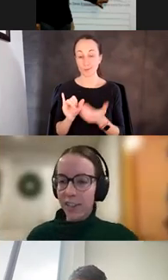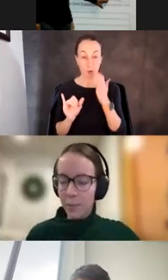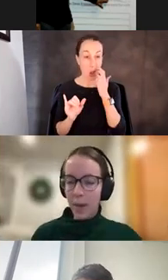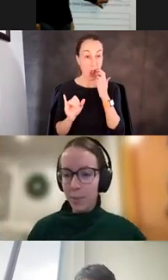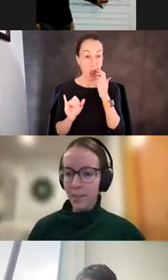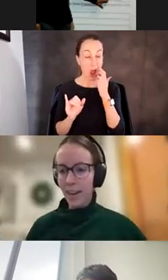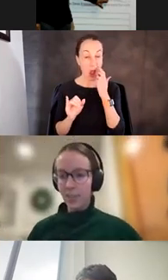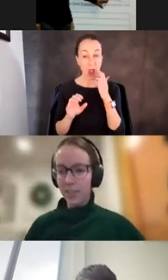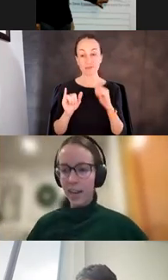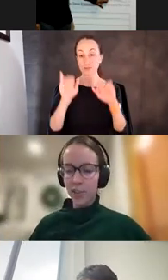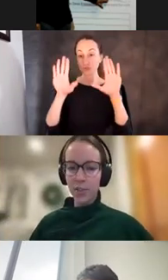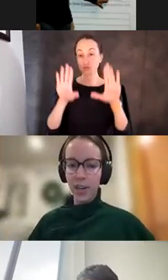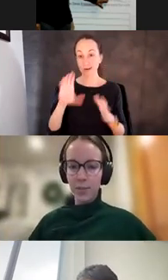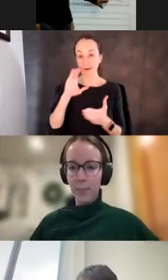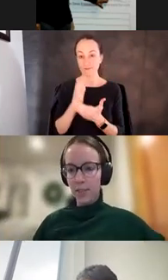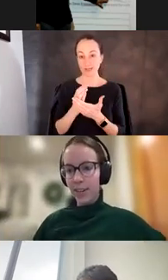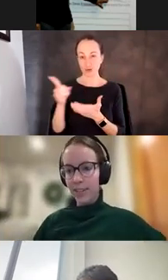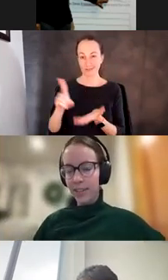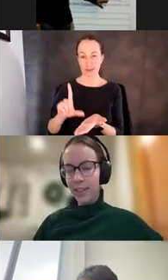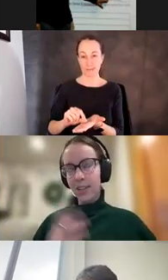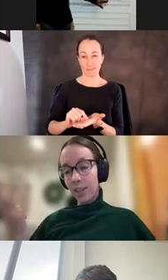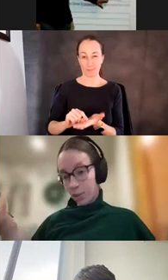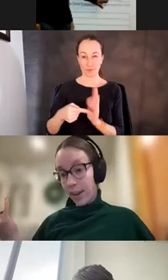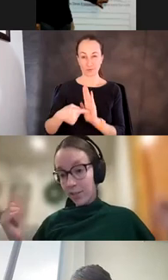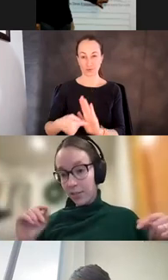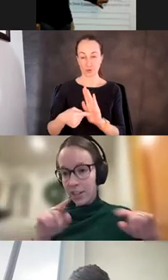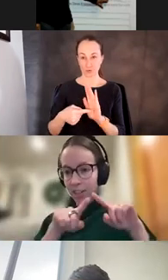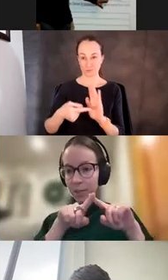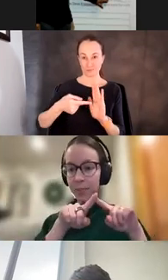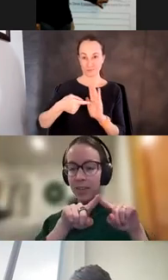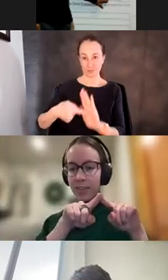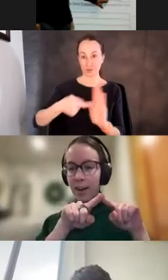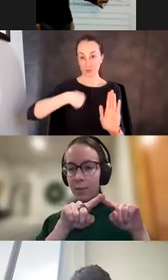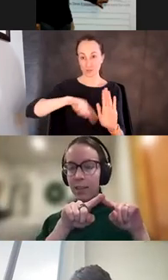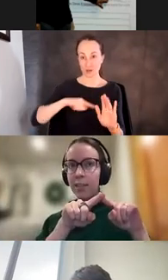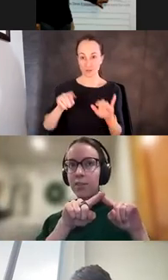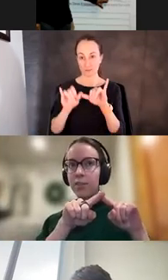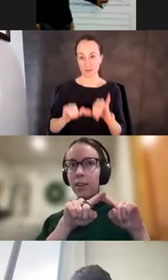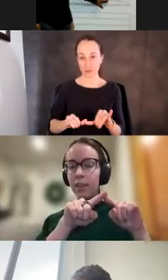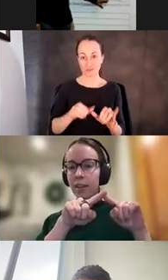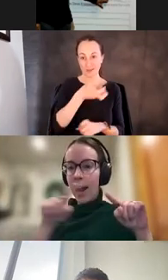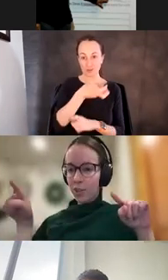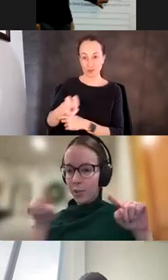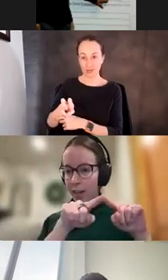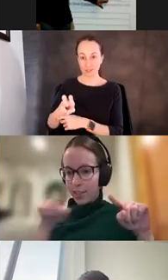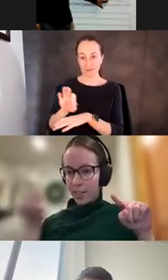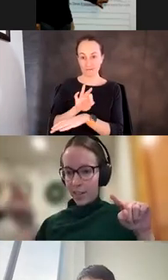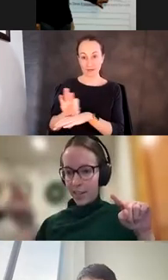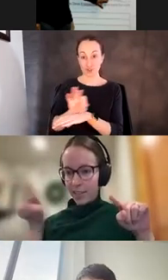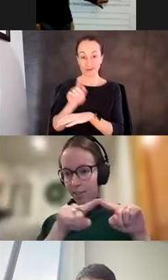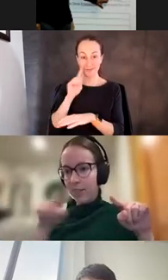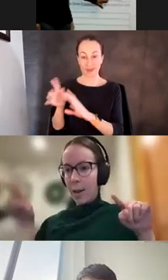great figure in the paper that, that shows us measuring the transfer function that relates actual